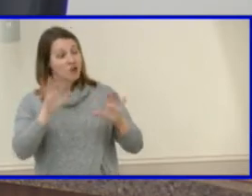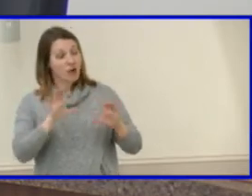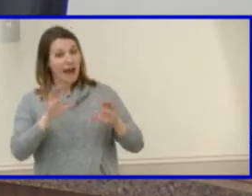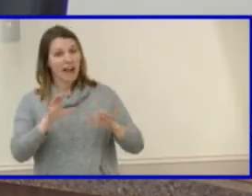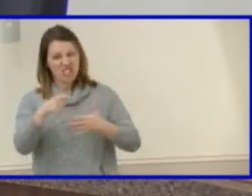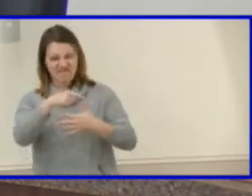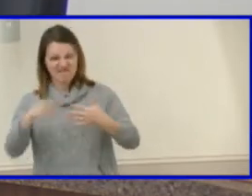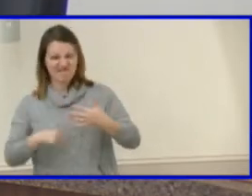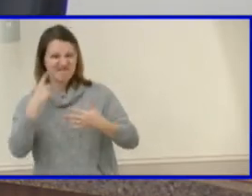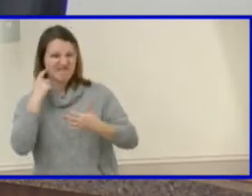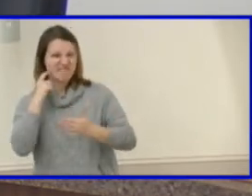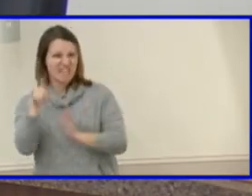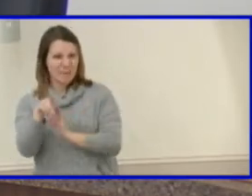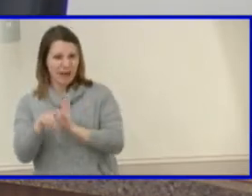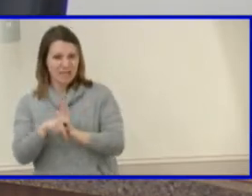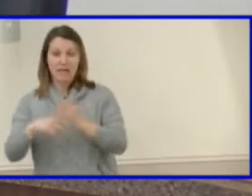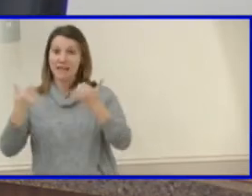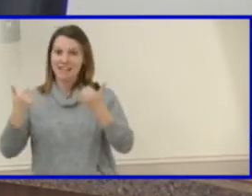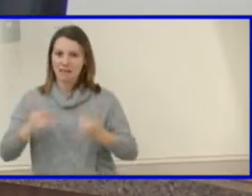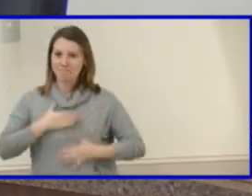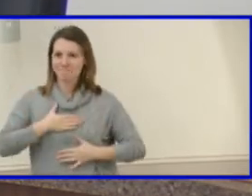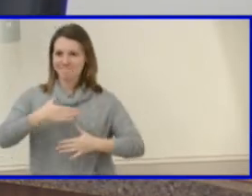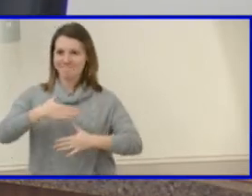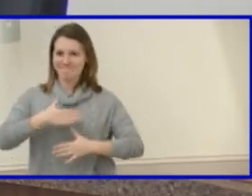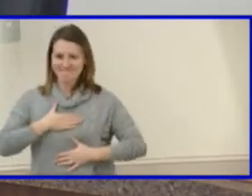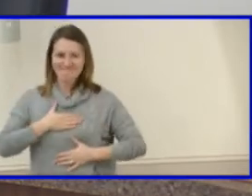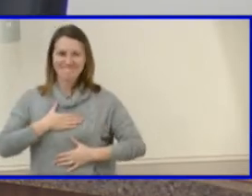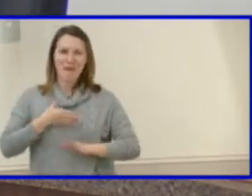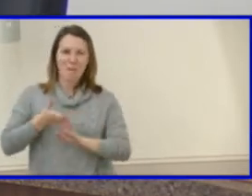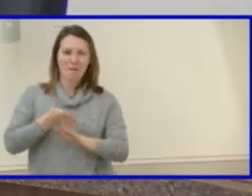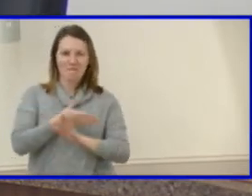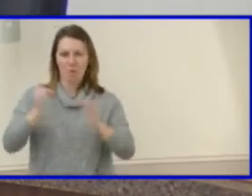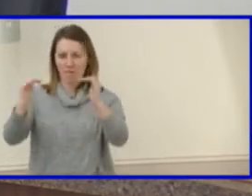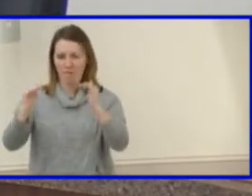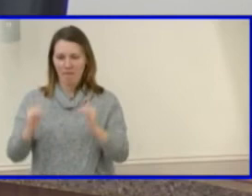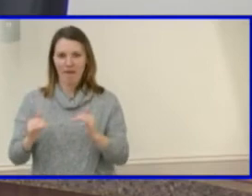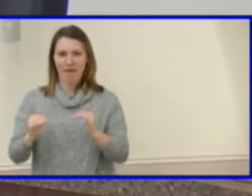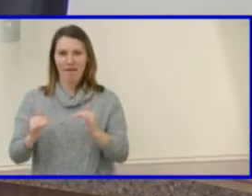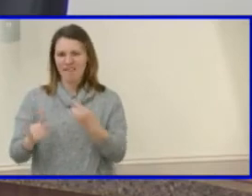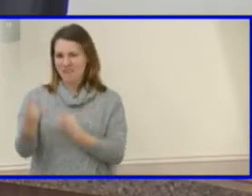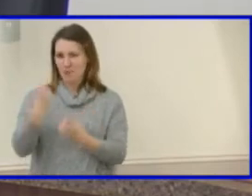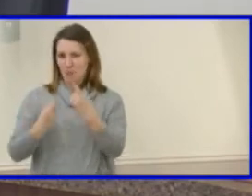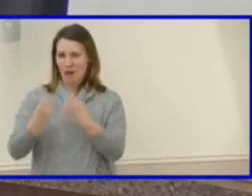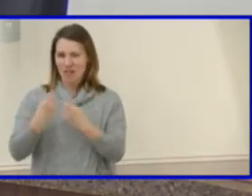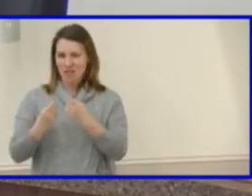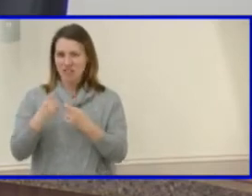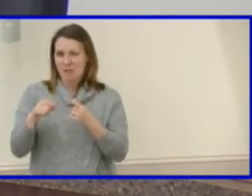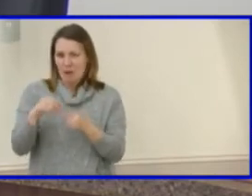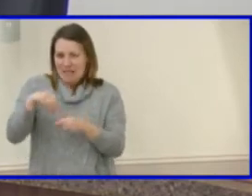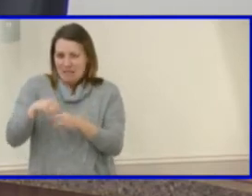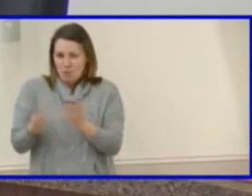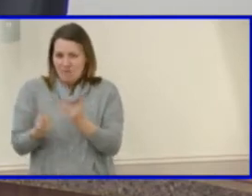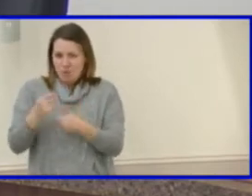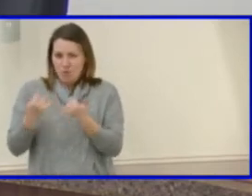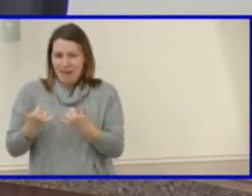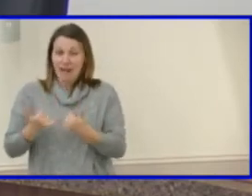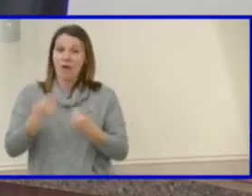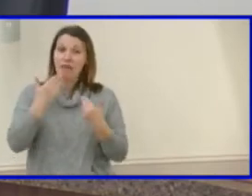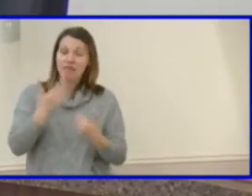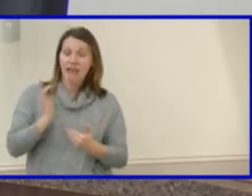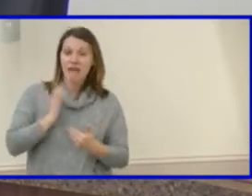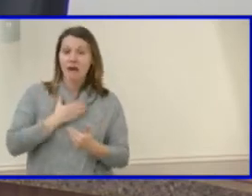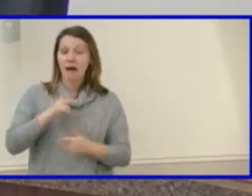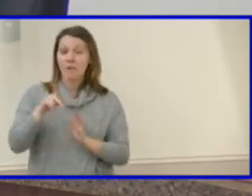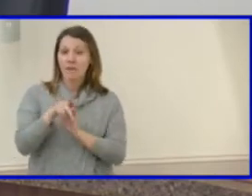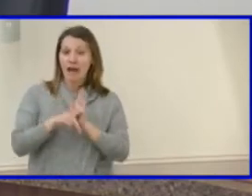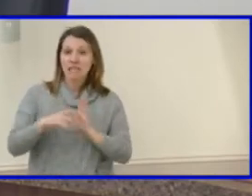policies. And we'll take a breath before I move on to take questions about several that are being reviewed. And again, thank Mrs. Gimple, our policy committee, and all